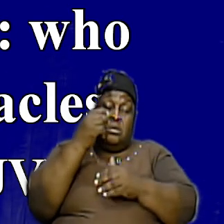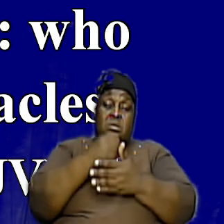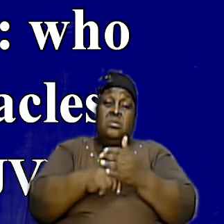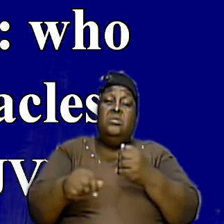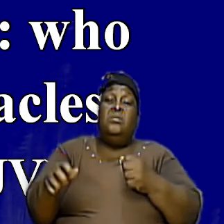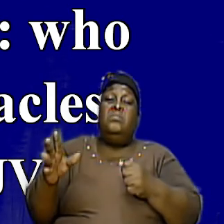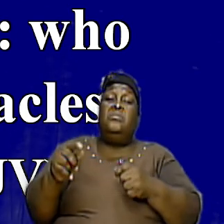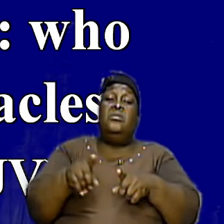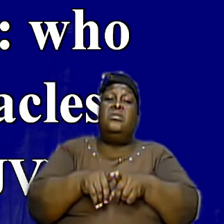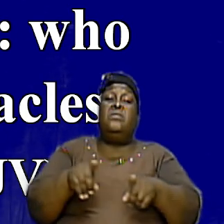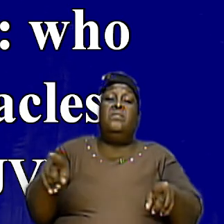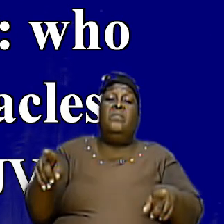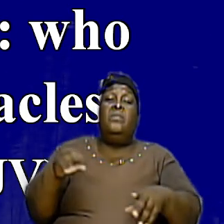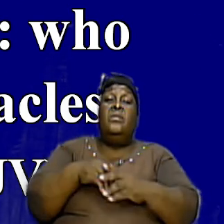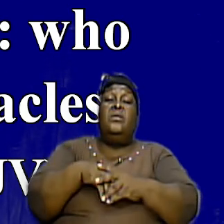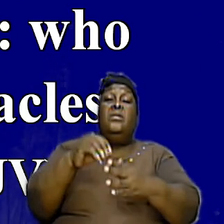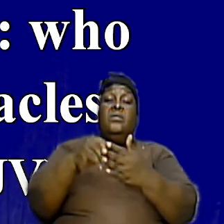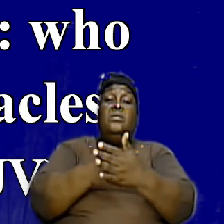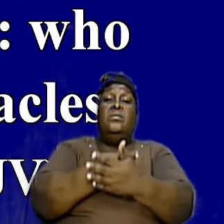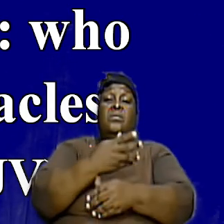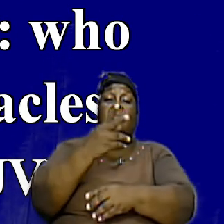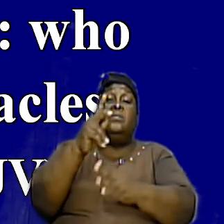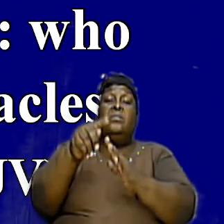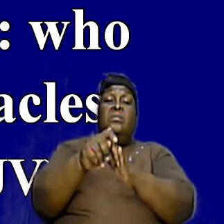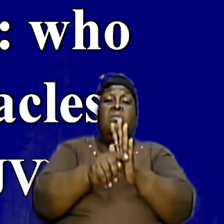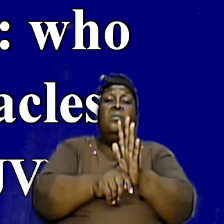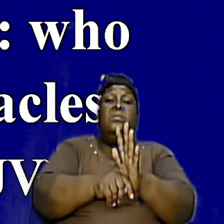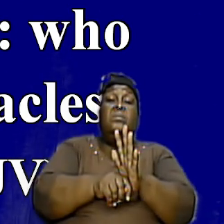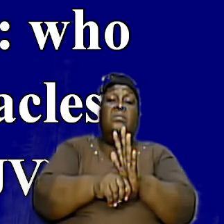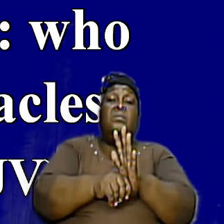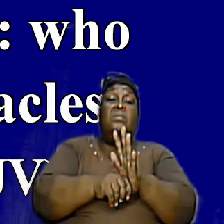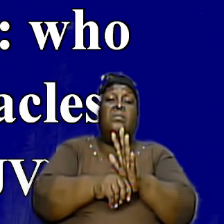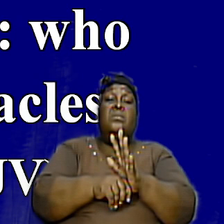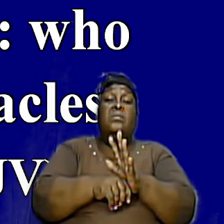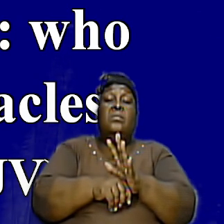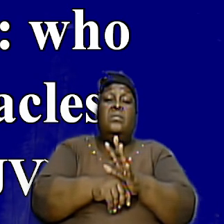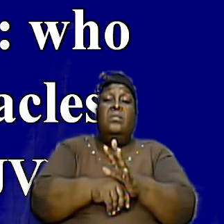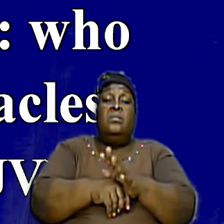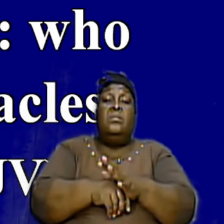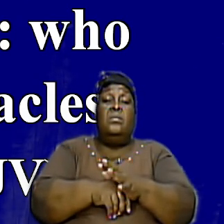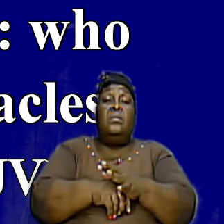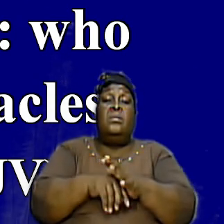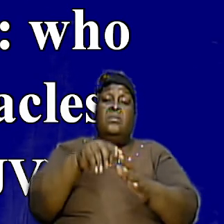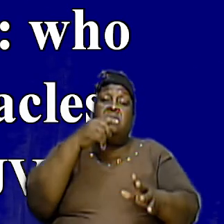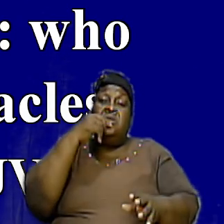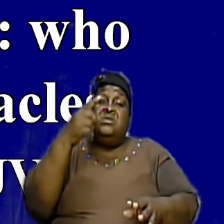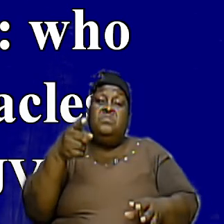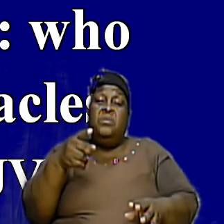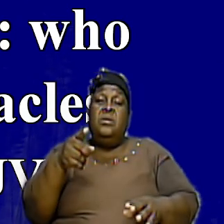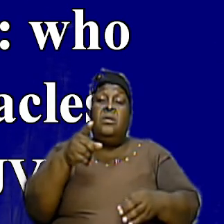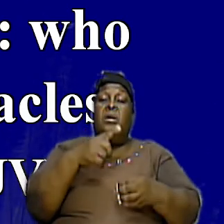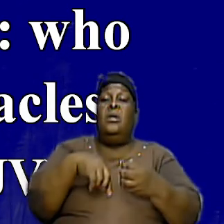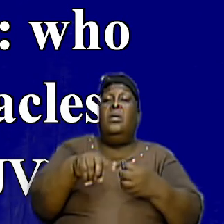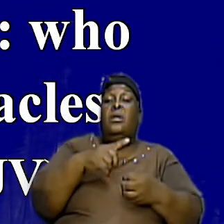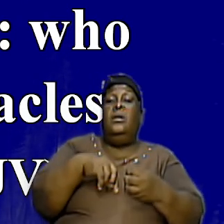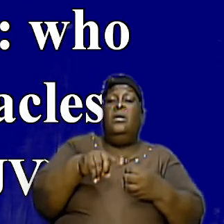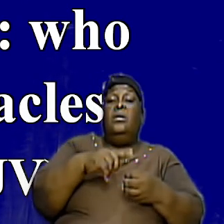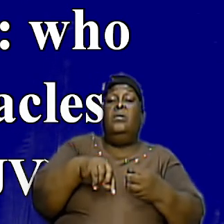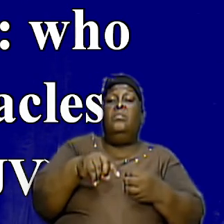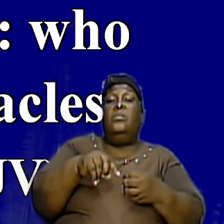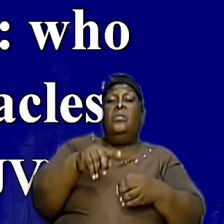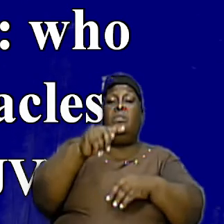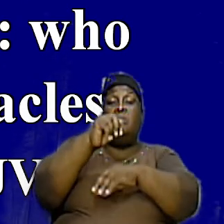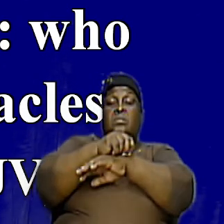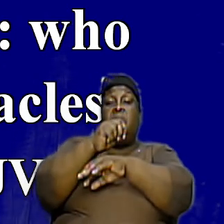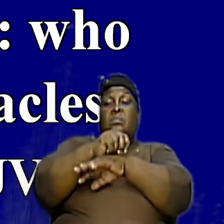here in the New Testament sorry that literally speaks about that tabernacle